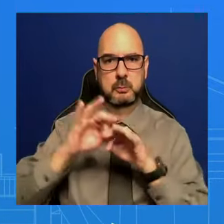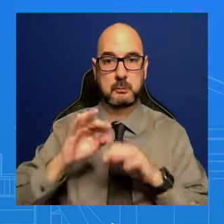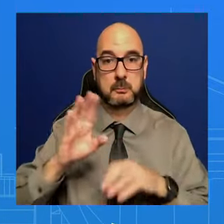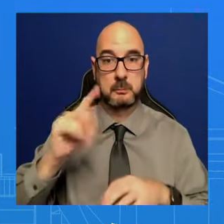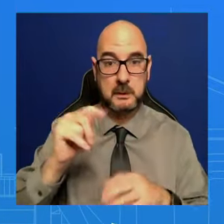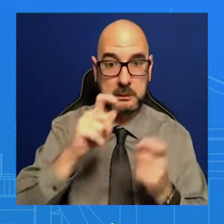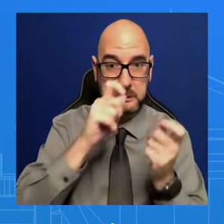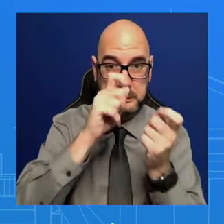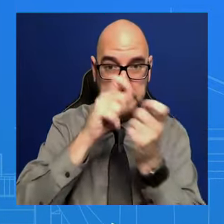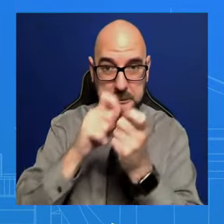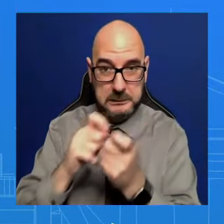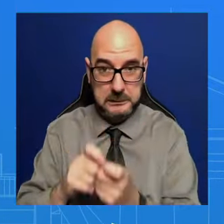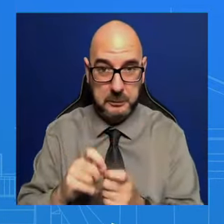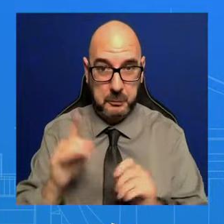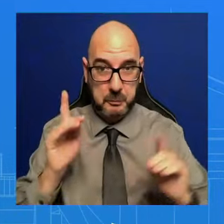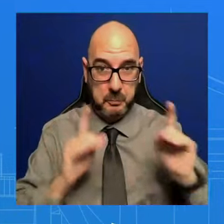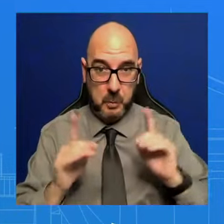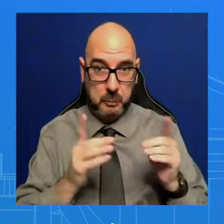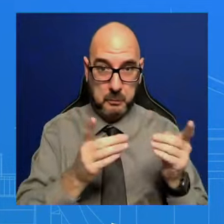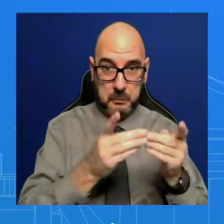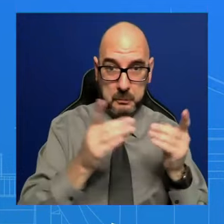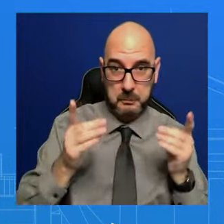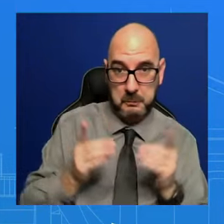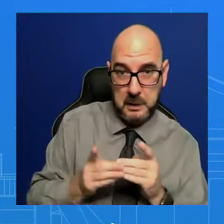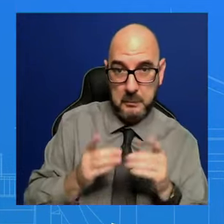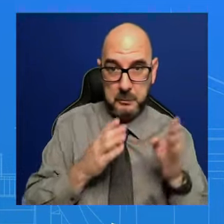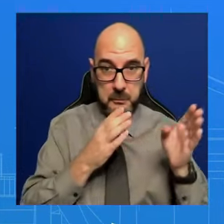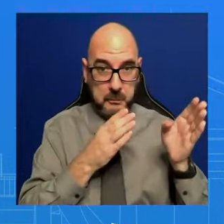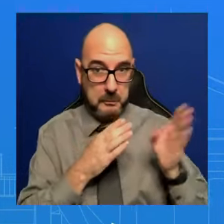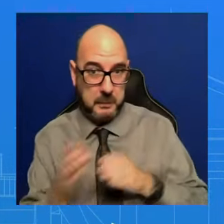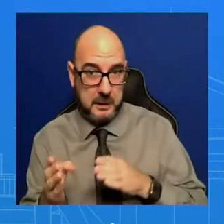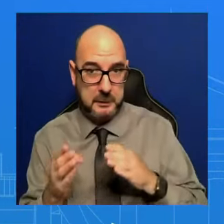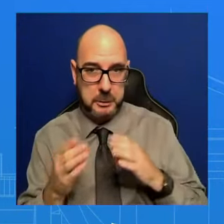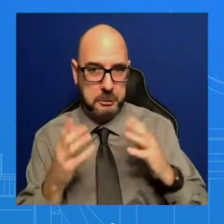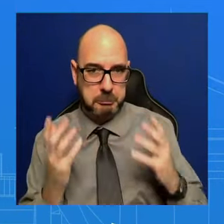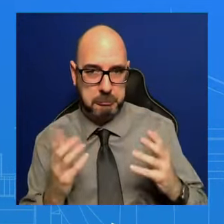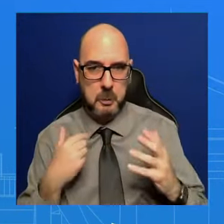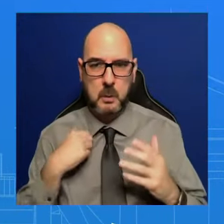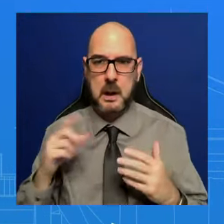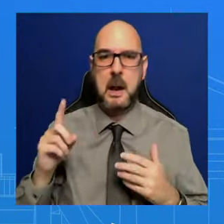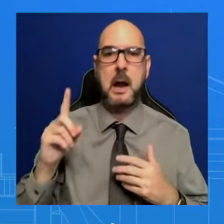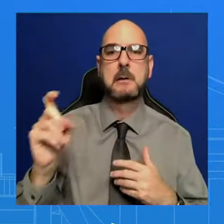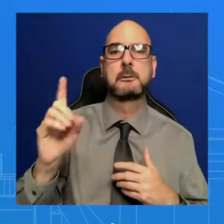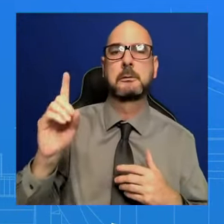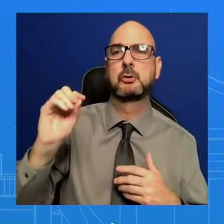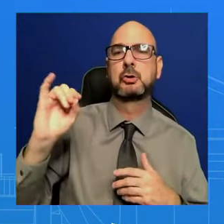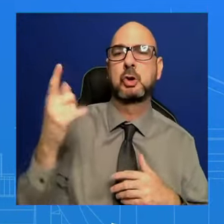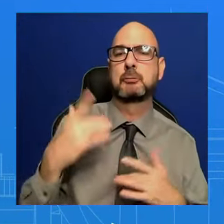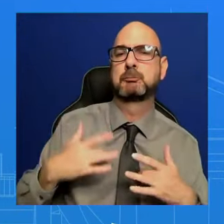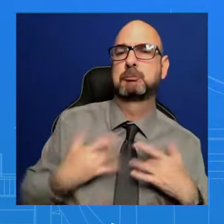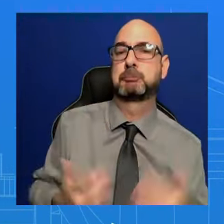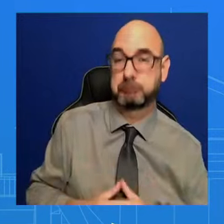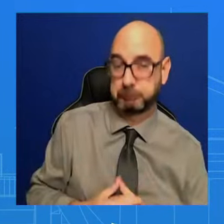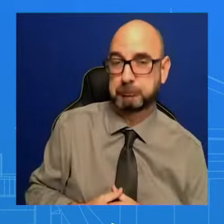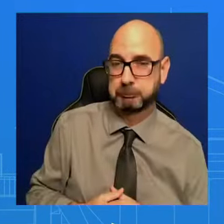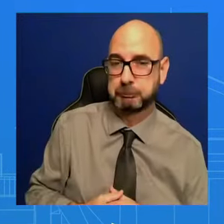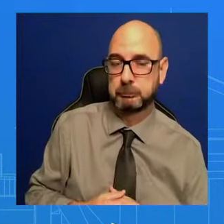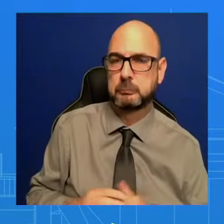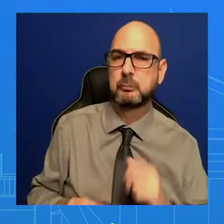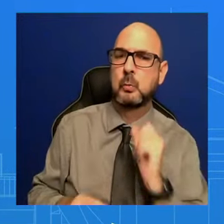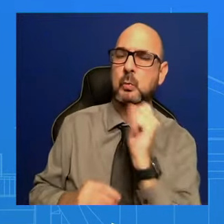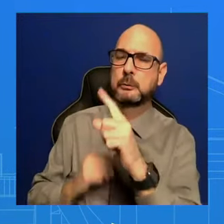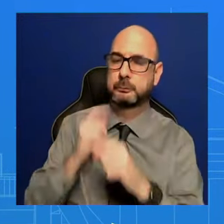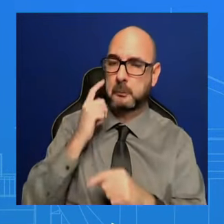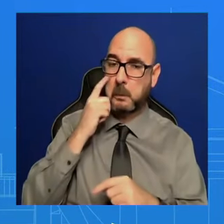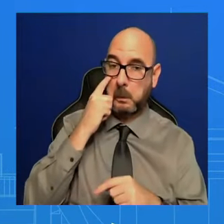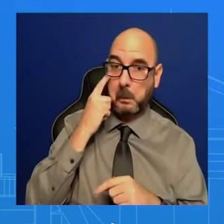that, as it relates to the ruling, I would have to refer you to the Department of Justice. The of the Union. Sure. The The In 2020, when the President won, in his victory